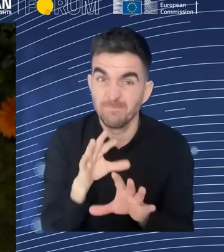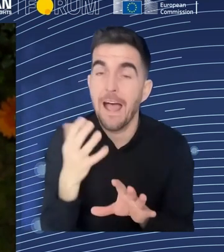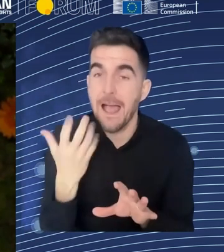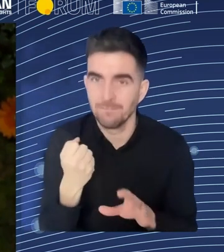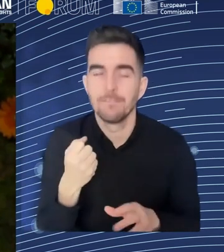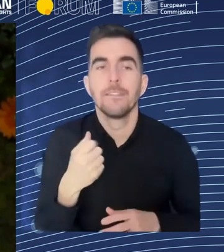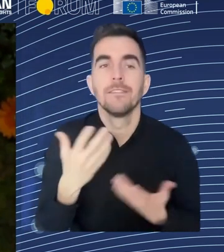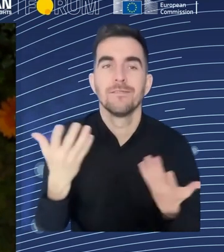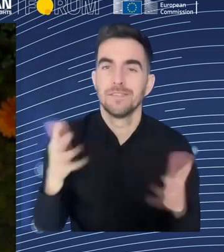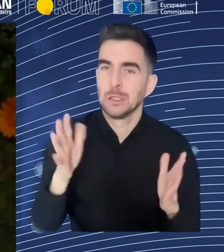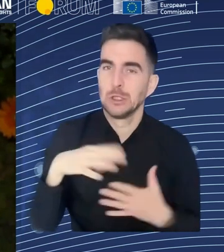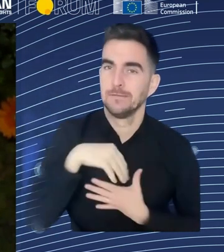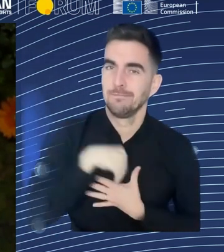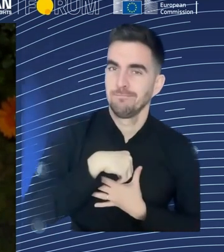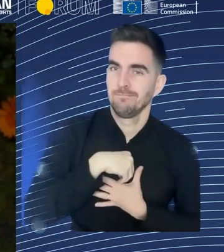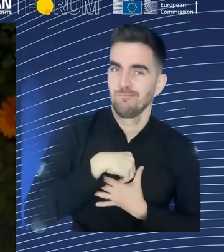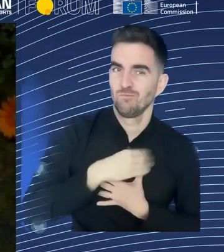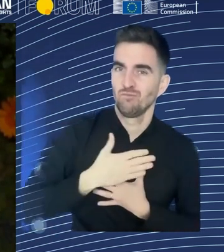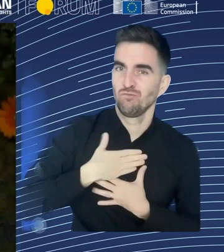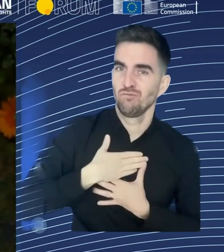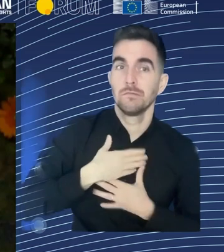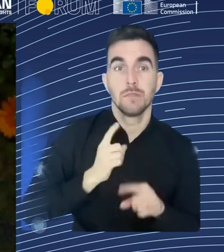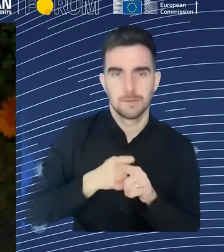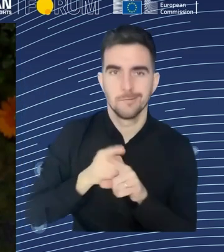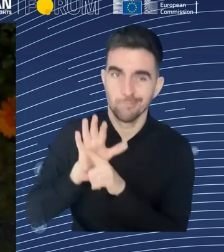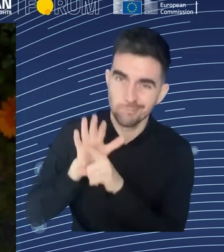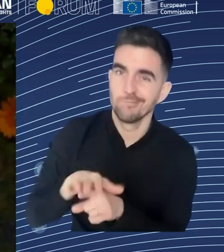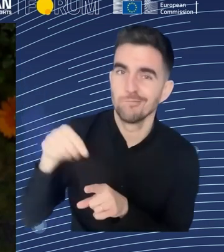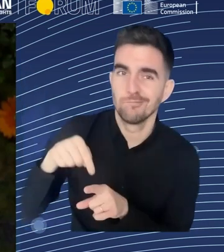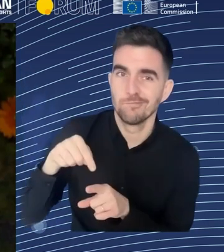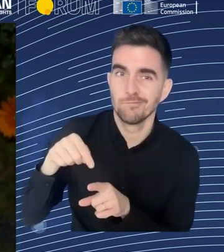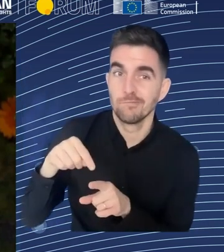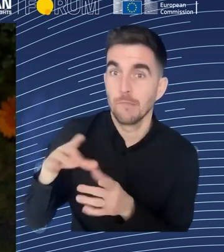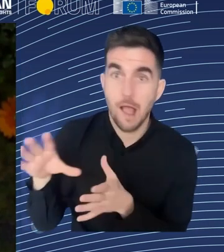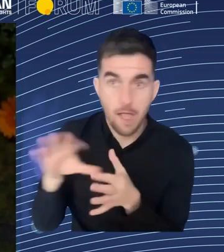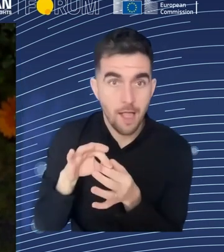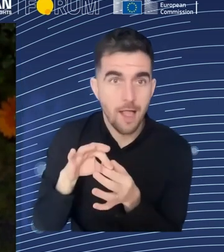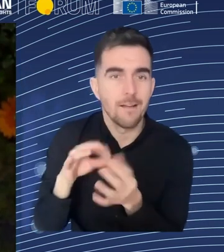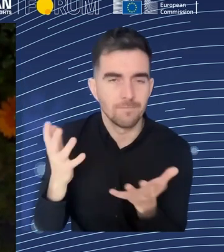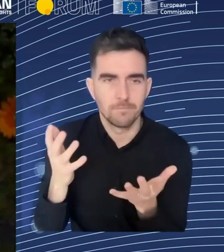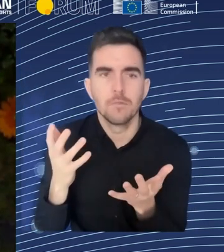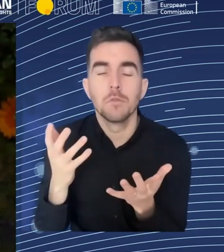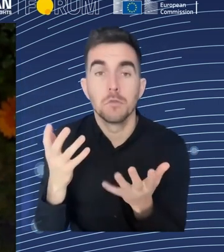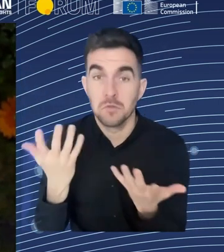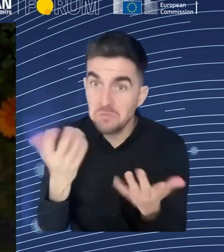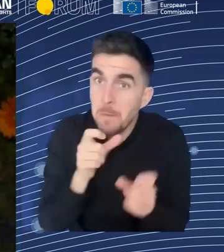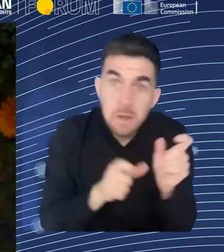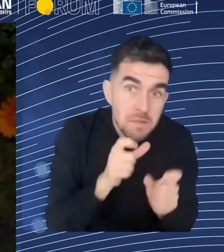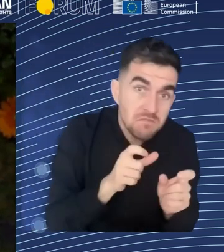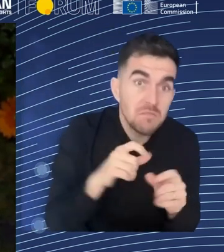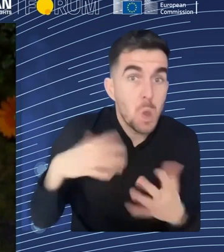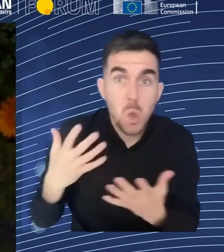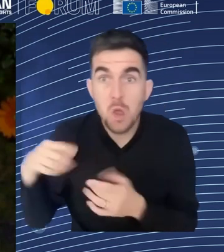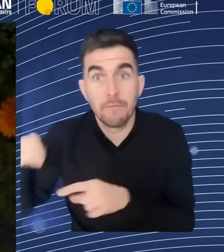exactly as you mentioned, is another area where we have existing regimes that do apply. And it doesn't matter, again, whether you're an employee, whether you're not an employee,